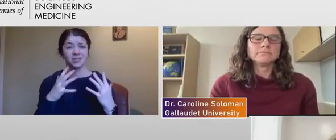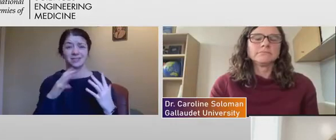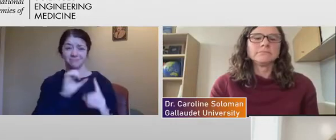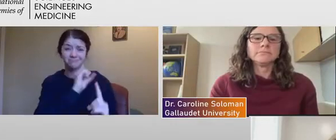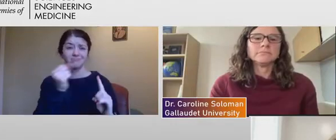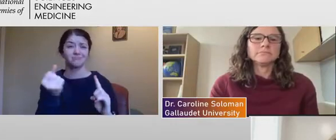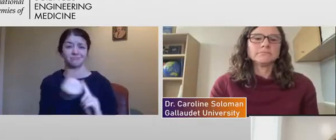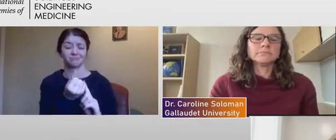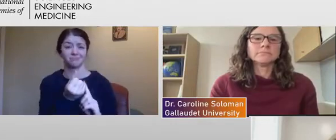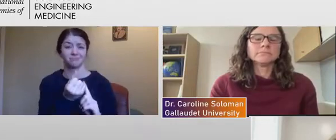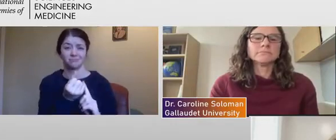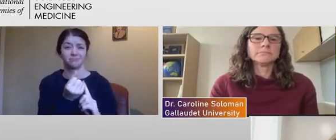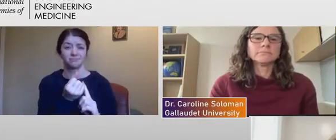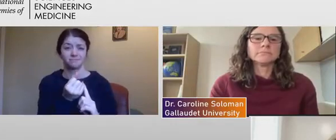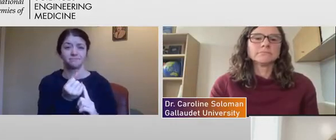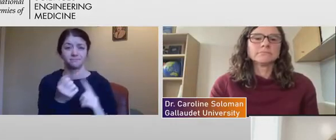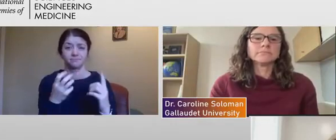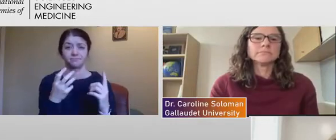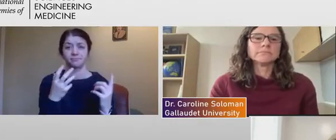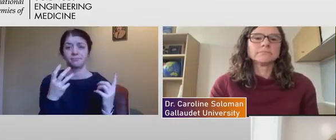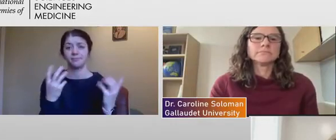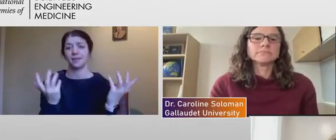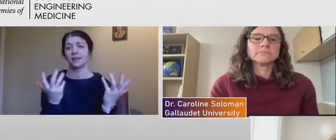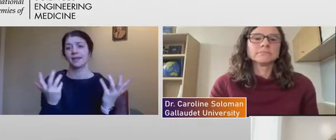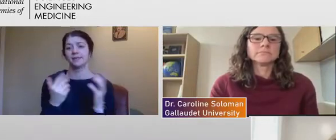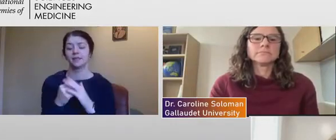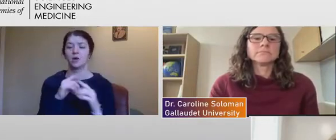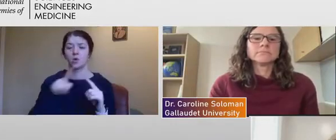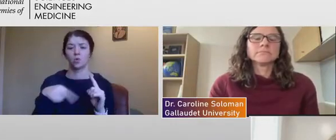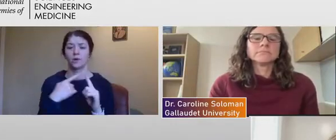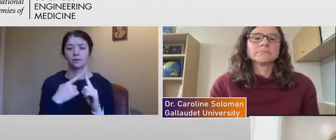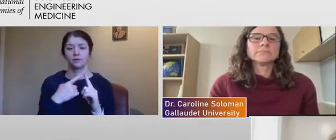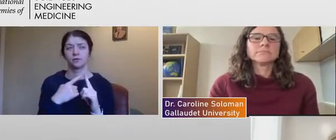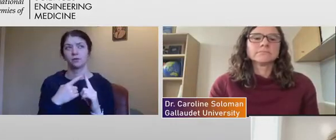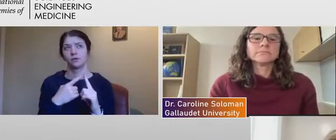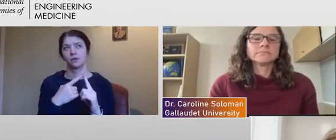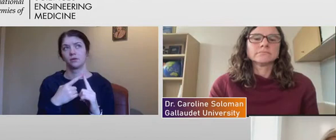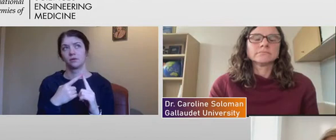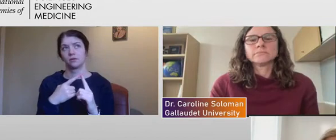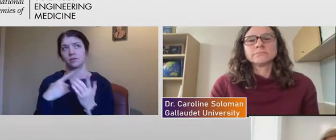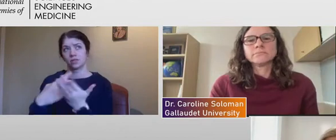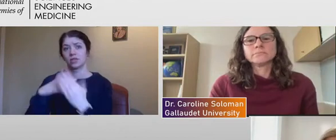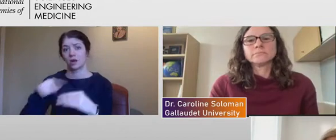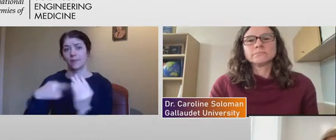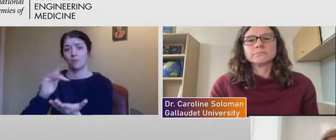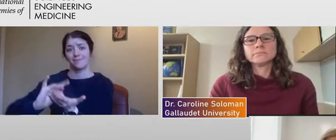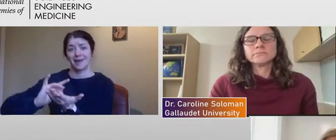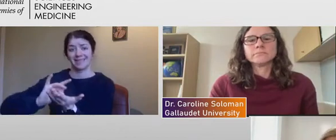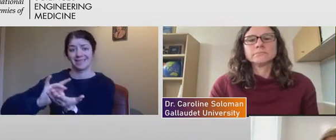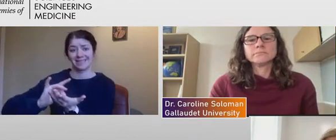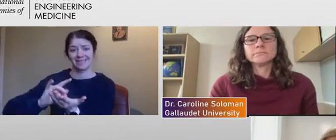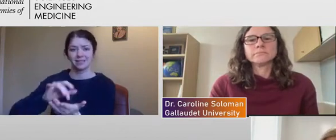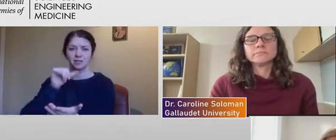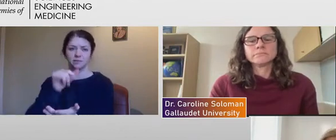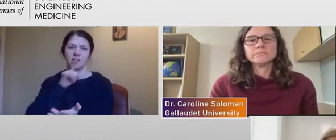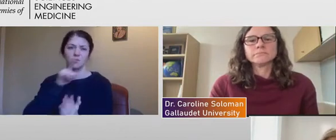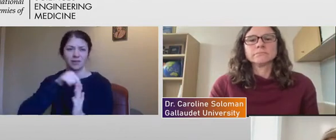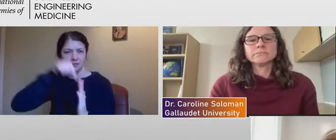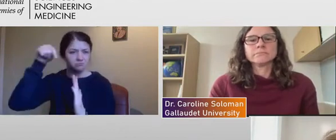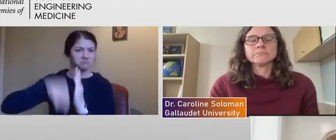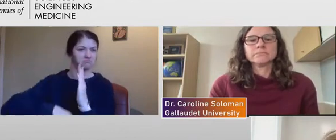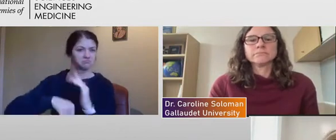is now. And when we get to, um, medicine, which we don't really talk too much about,